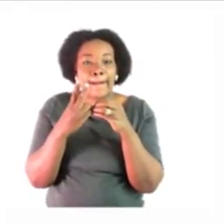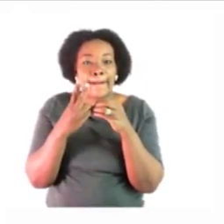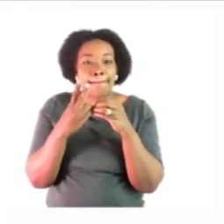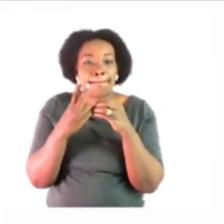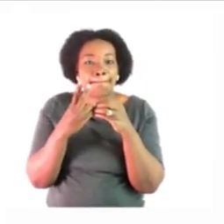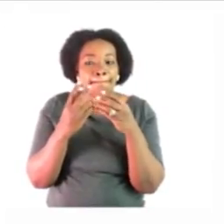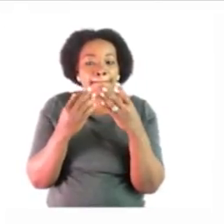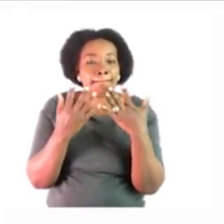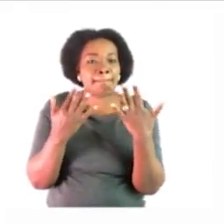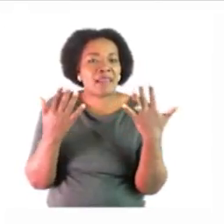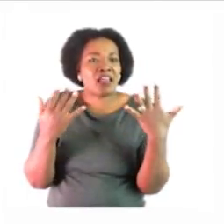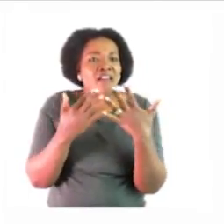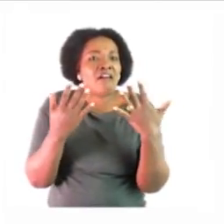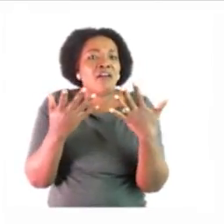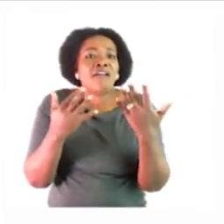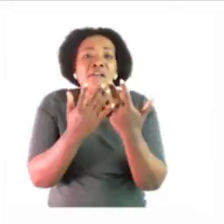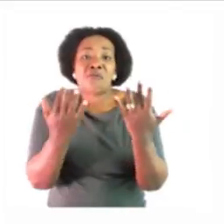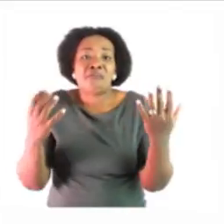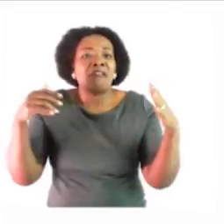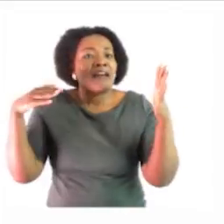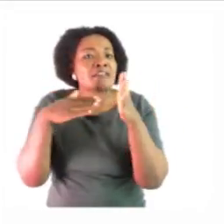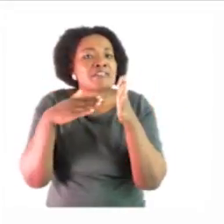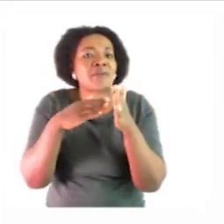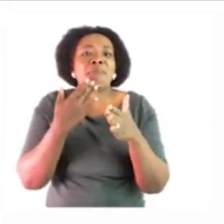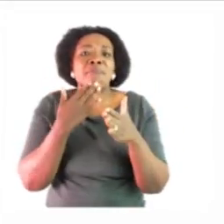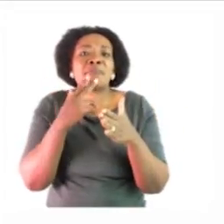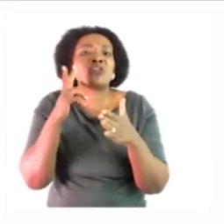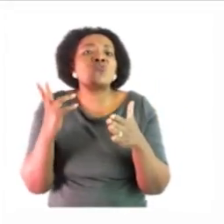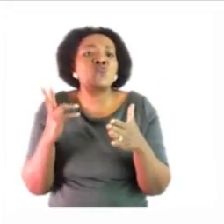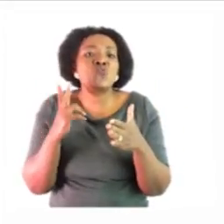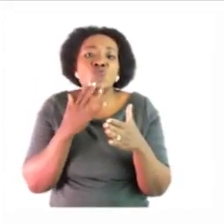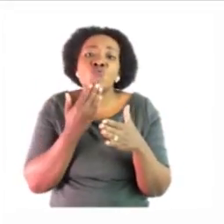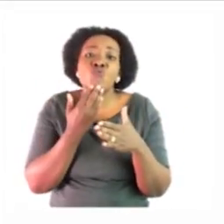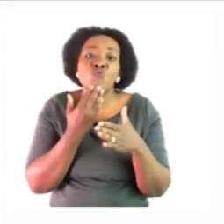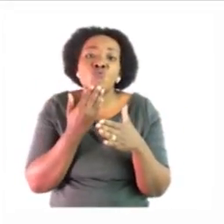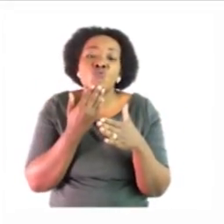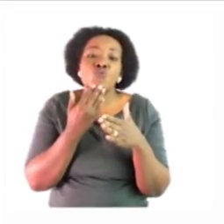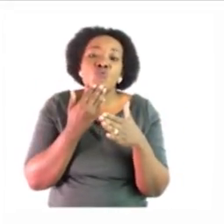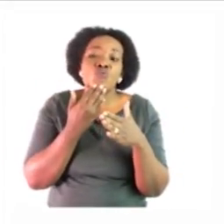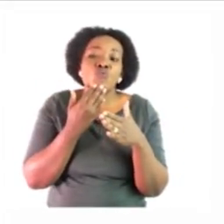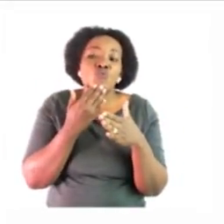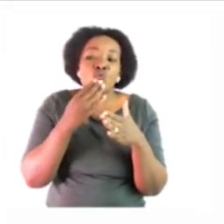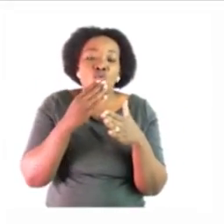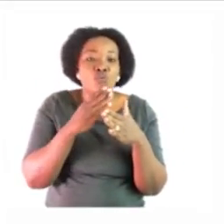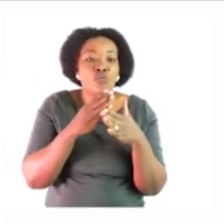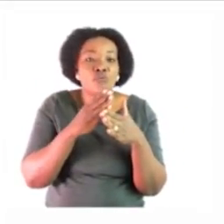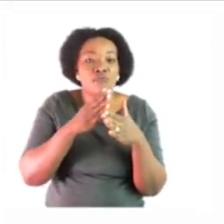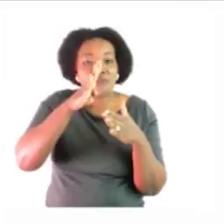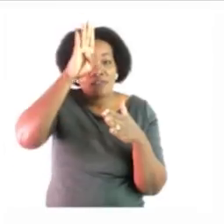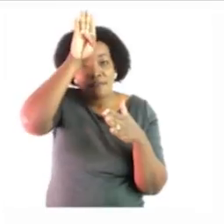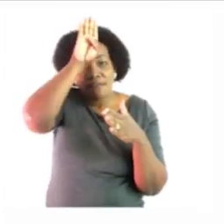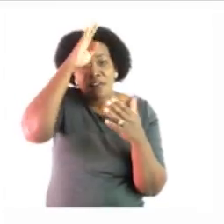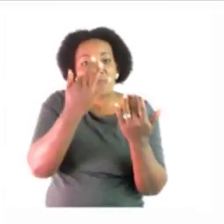who fights fire who do you think that fights fights fire pardon me it is a